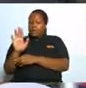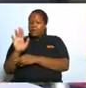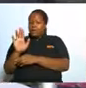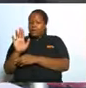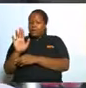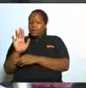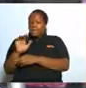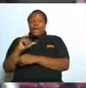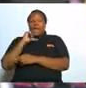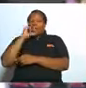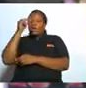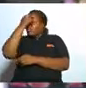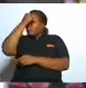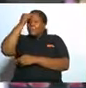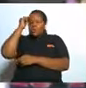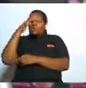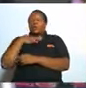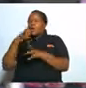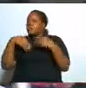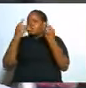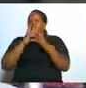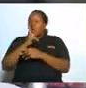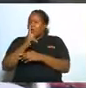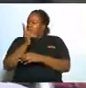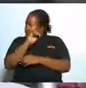not for the sake of giving her instructions